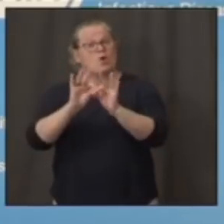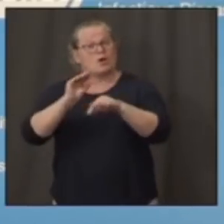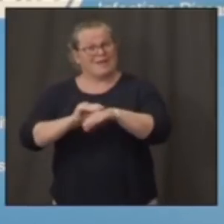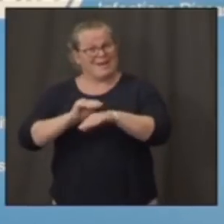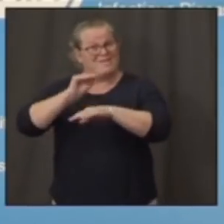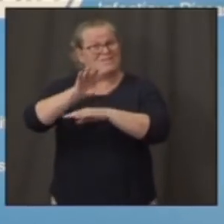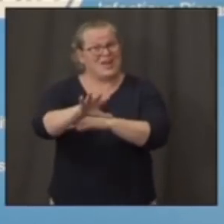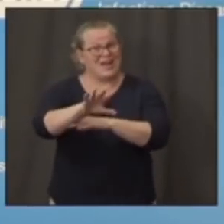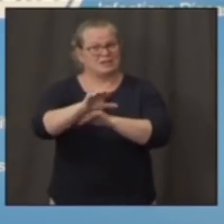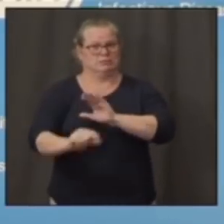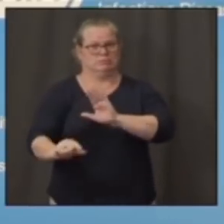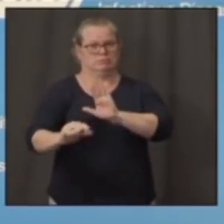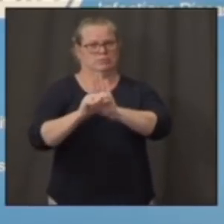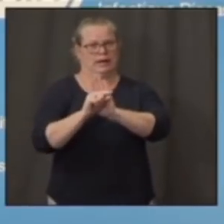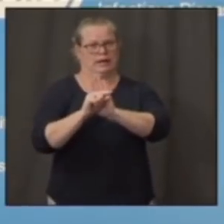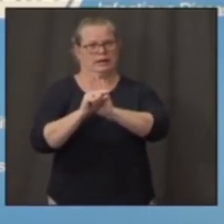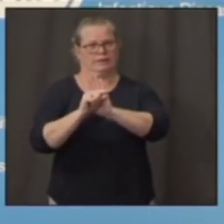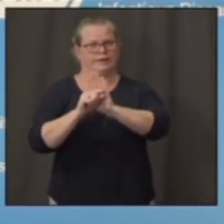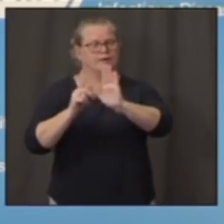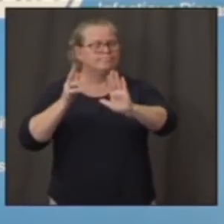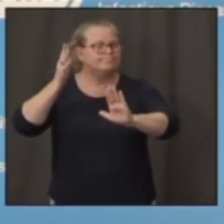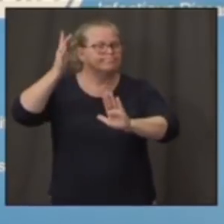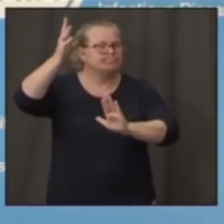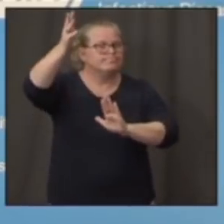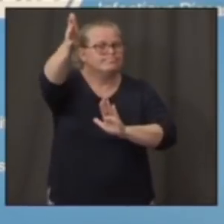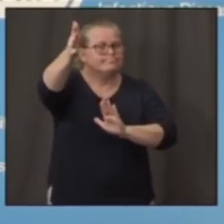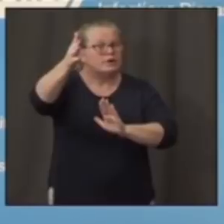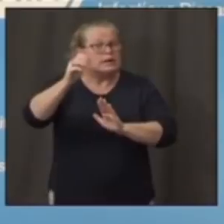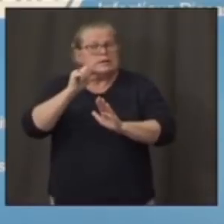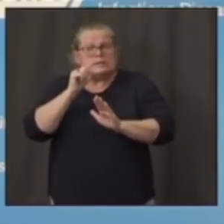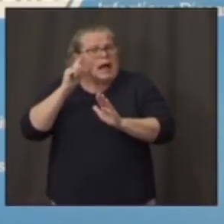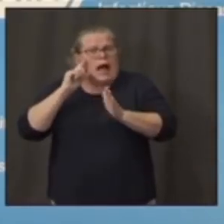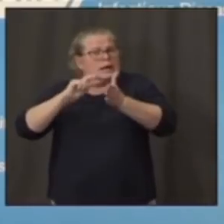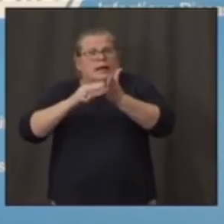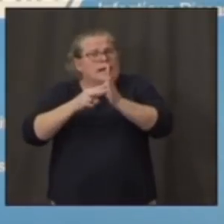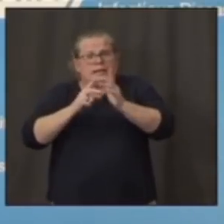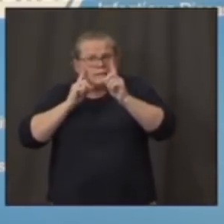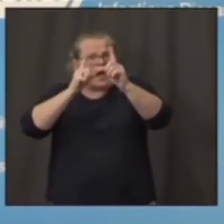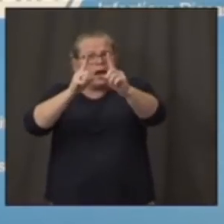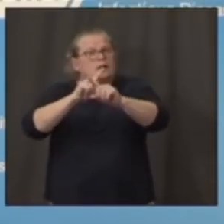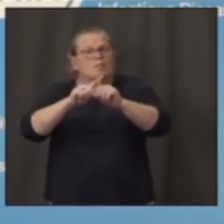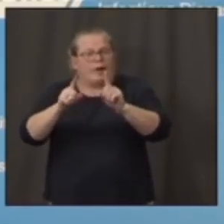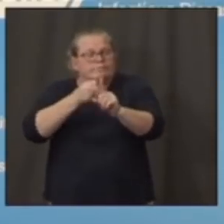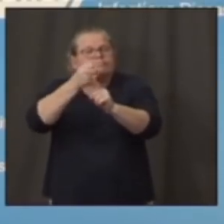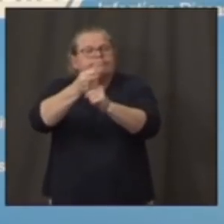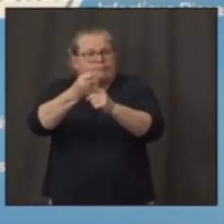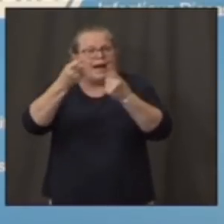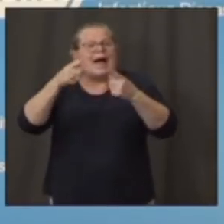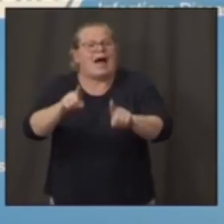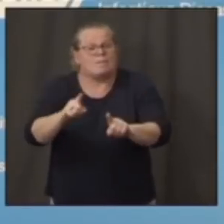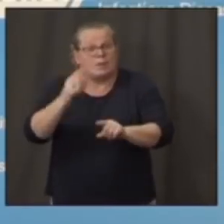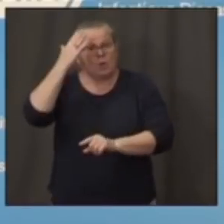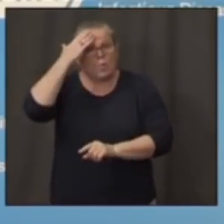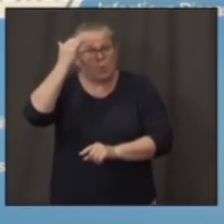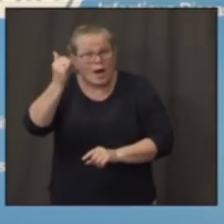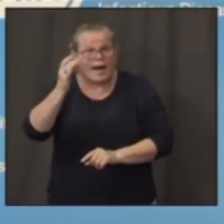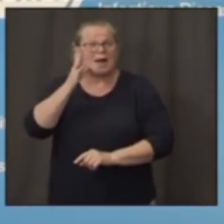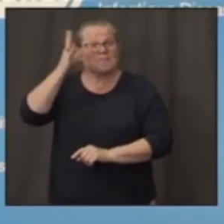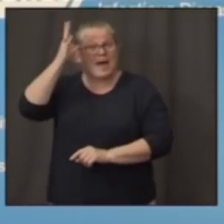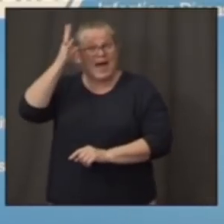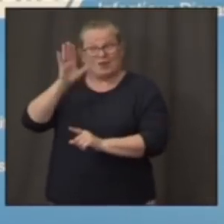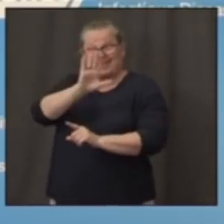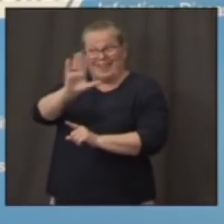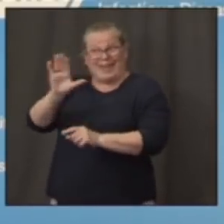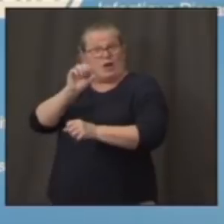unintended but can occur of a ripple effect on the parents who have to dramatically modify their own work